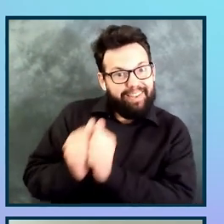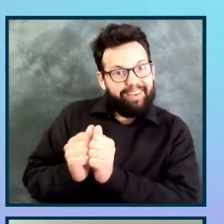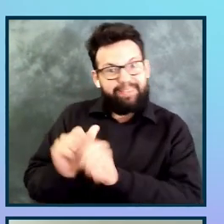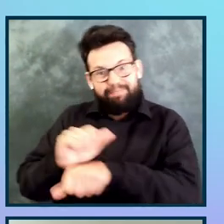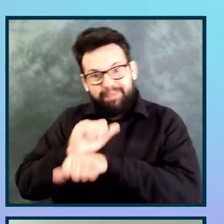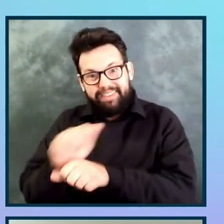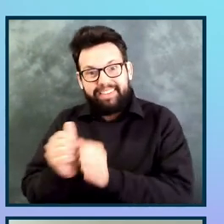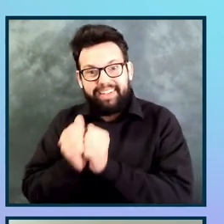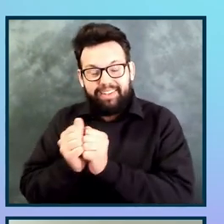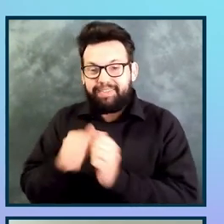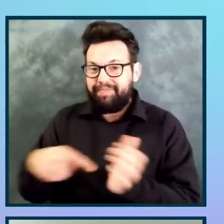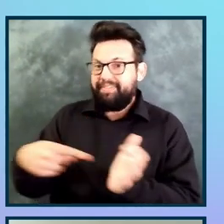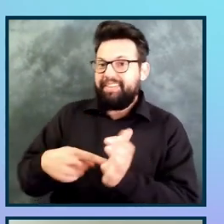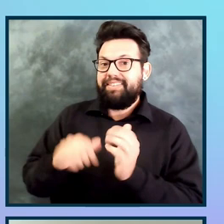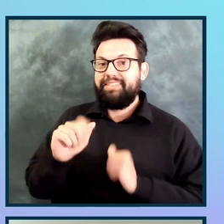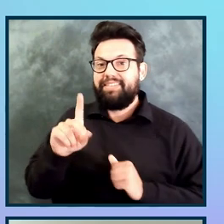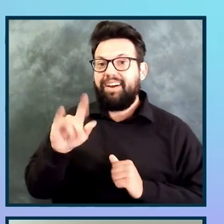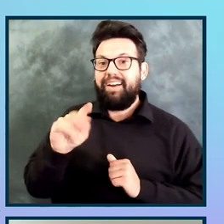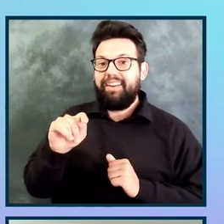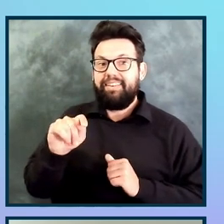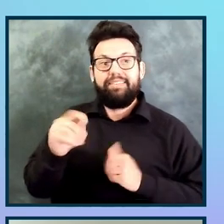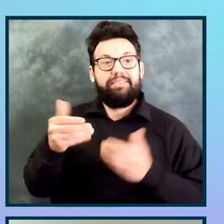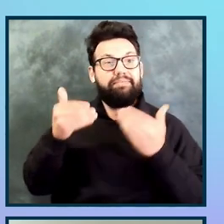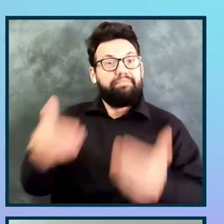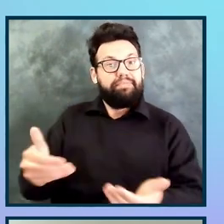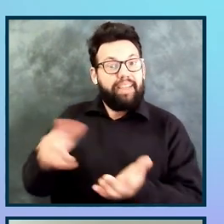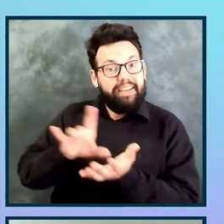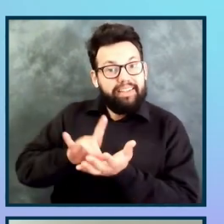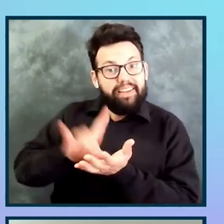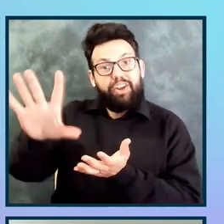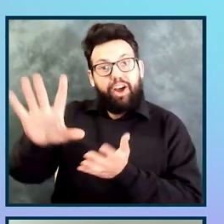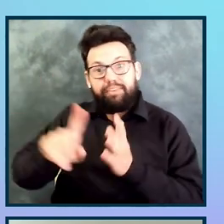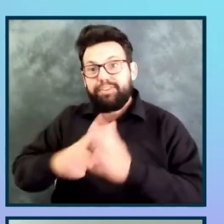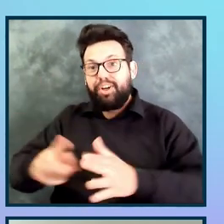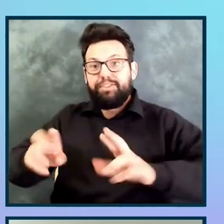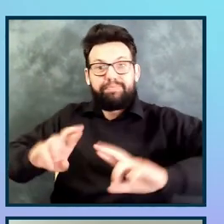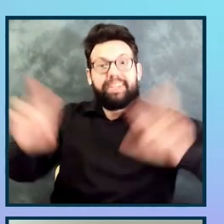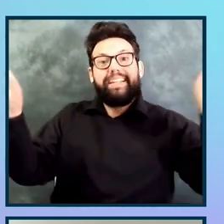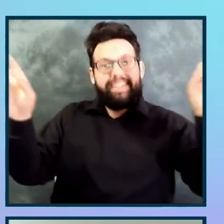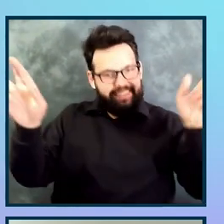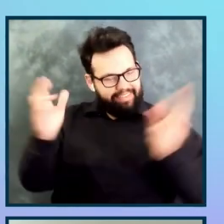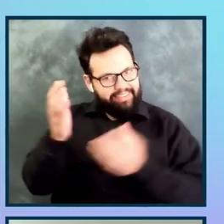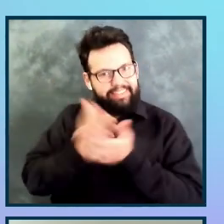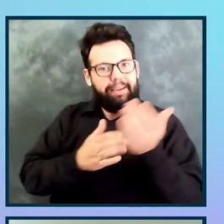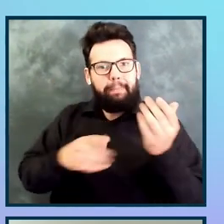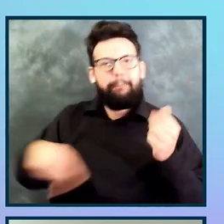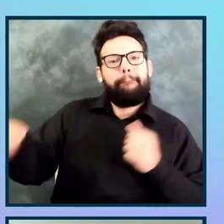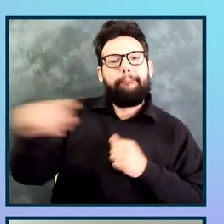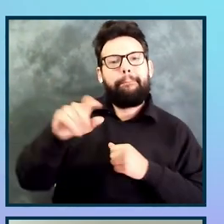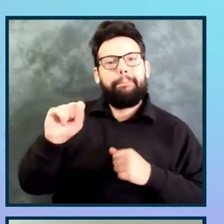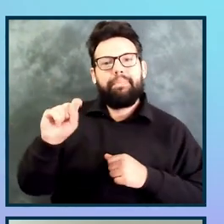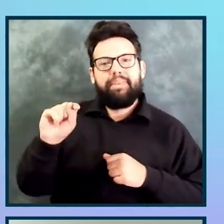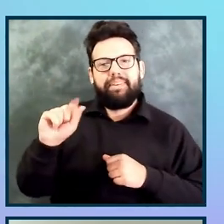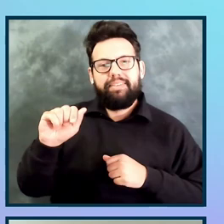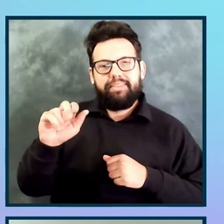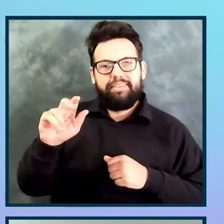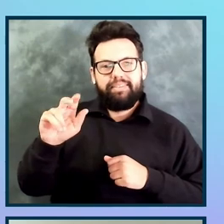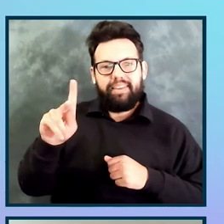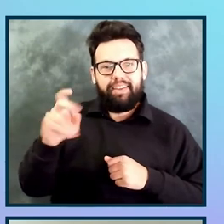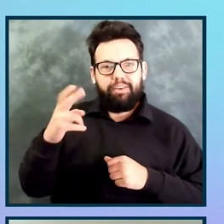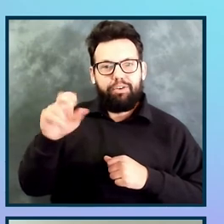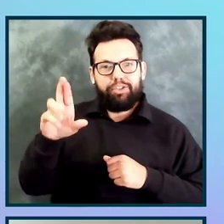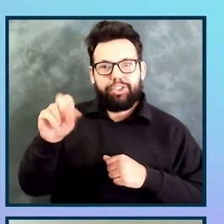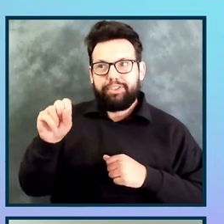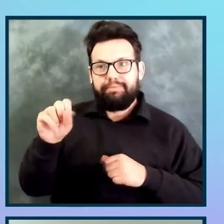April 2021, we conducted a kickoff, and it was a bit of a stakeholder surprise. So, we went into the kickoff, and we thought, like you had mentioned, we had that scope